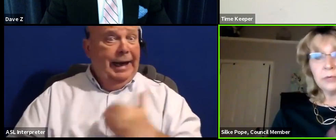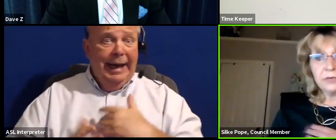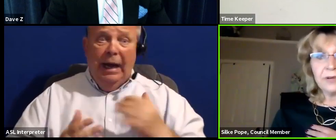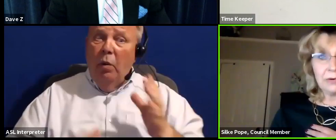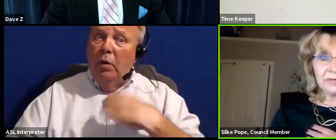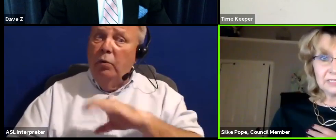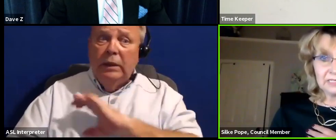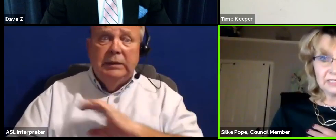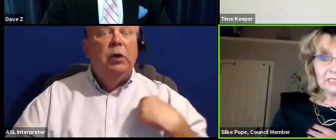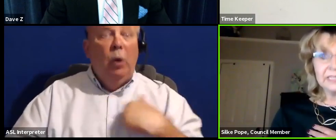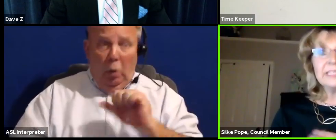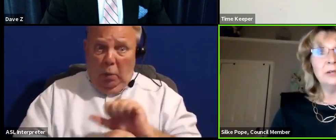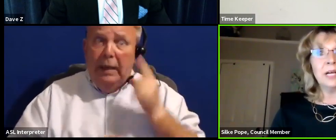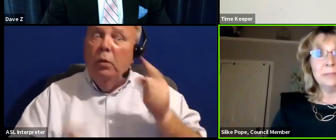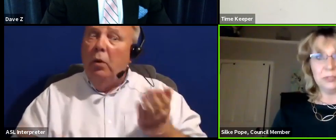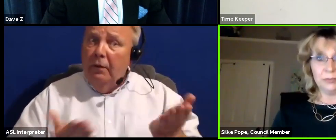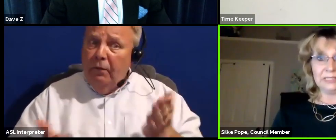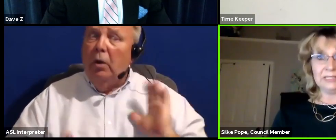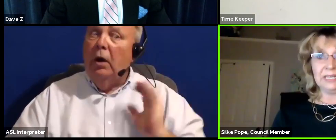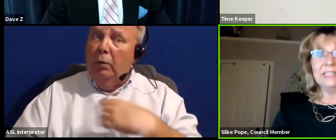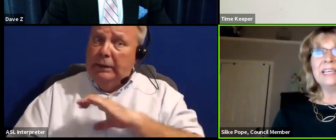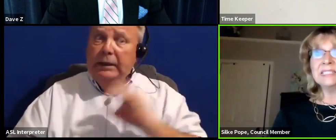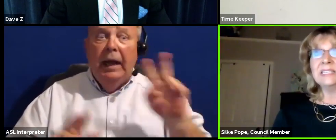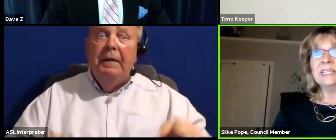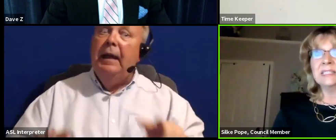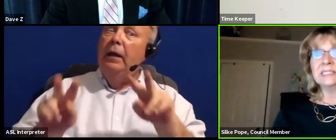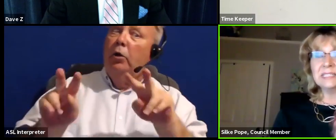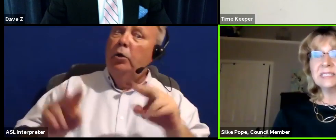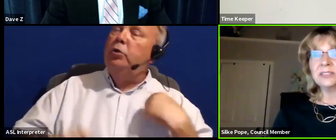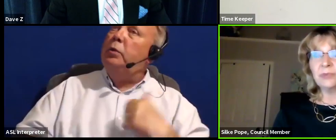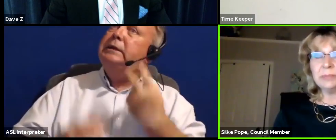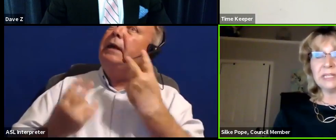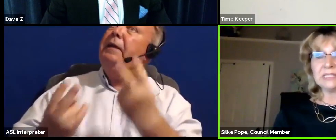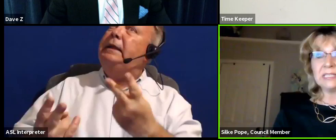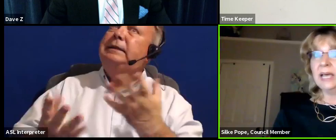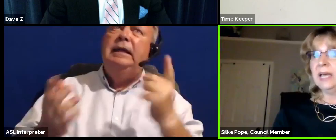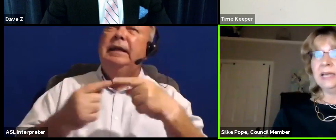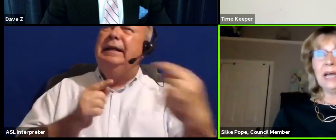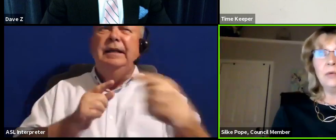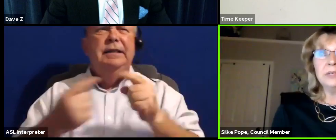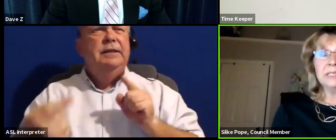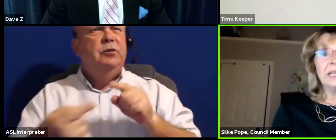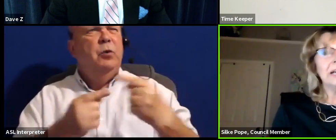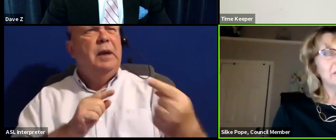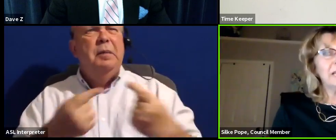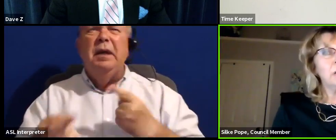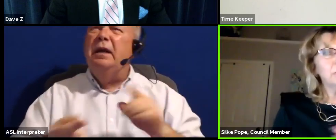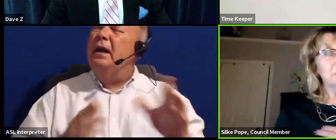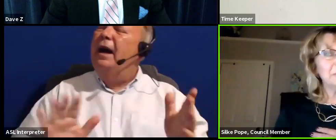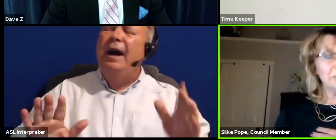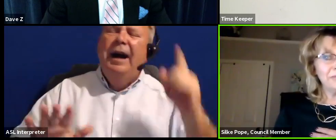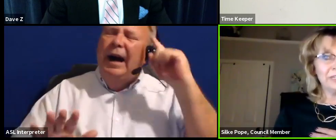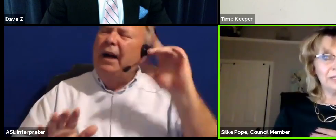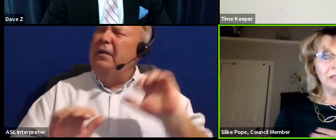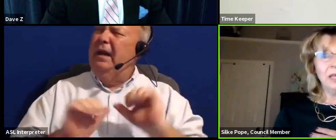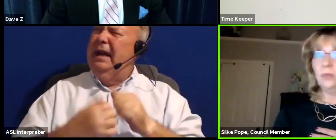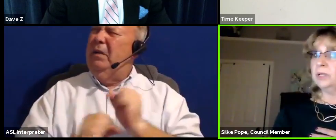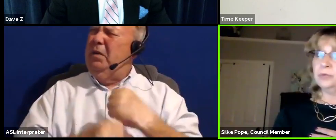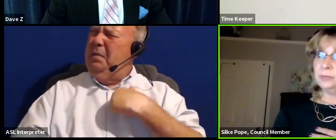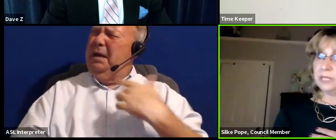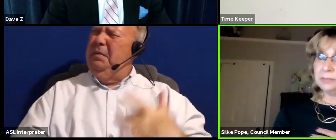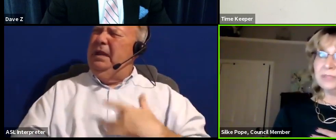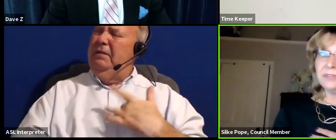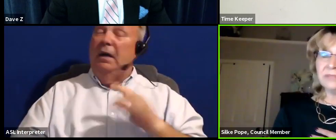We work for our residents and they look up to us and they see these disagreements. And how would it, and I think, how would it make me feel?